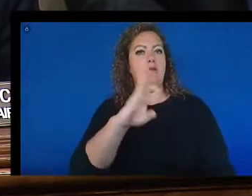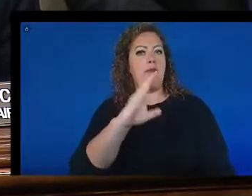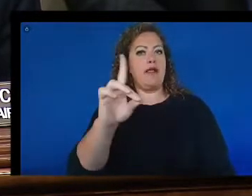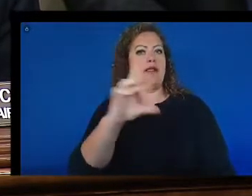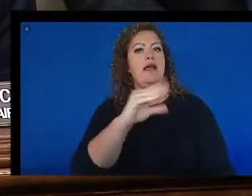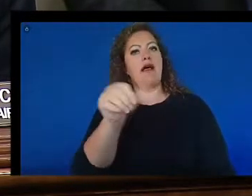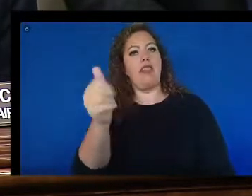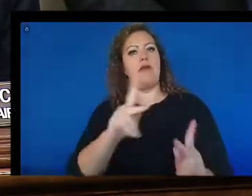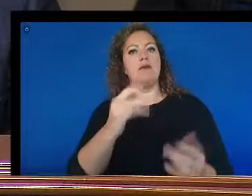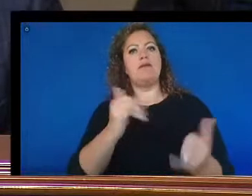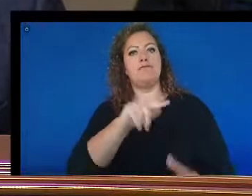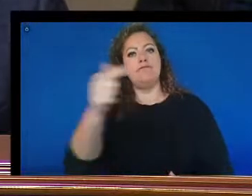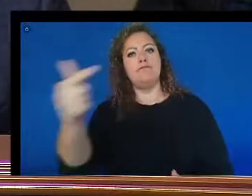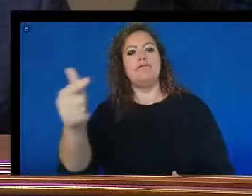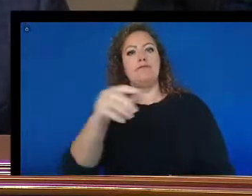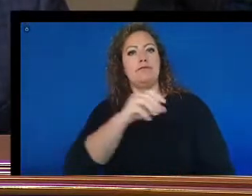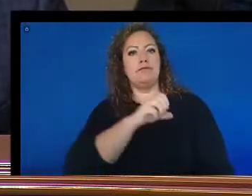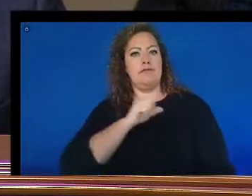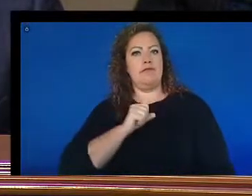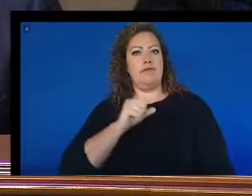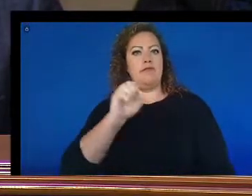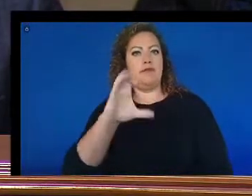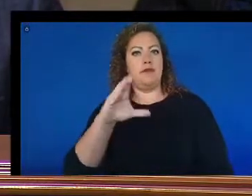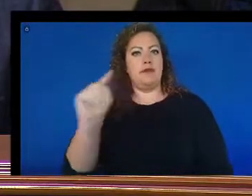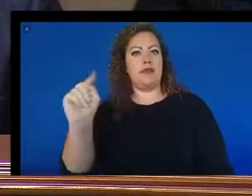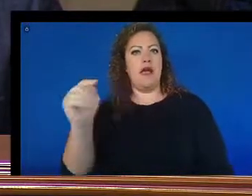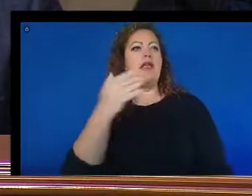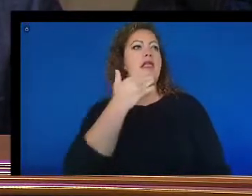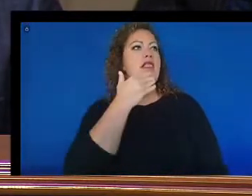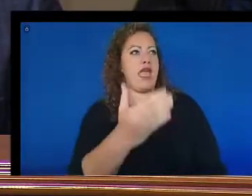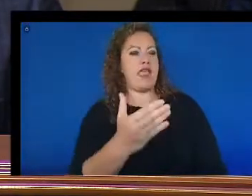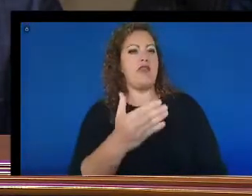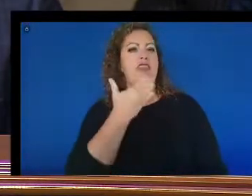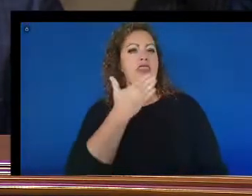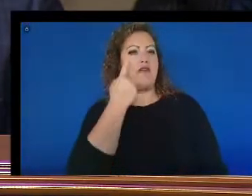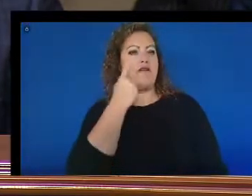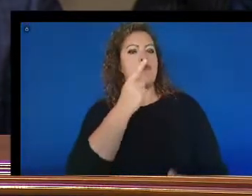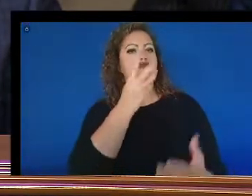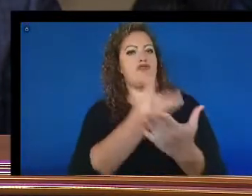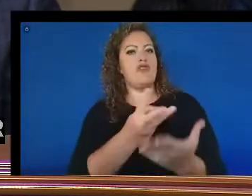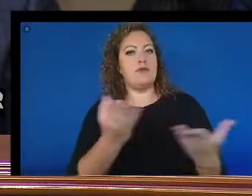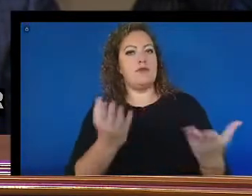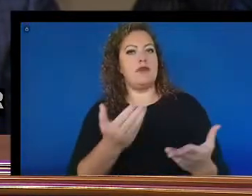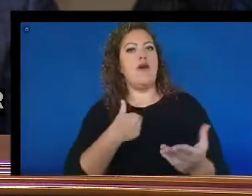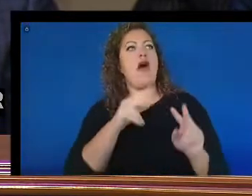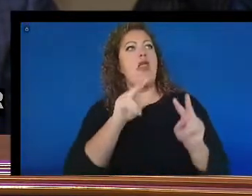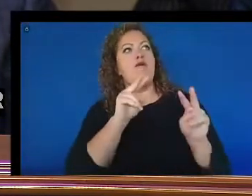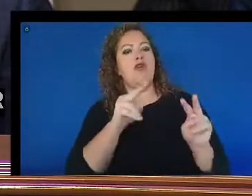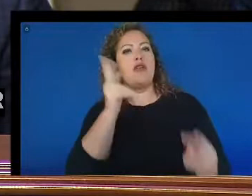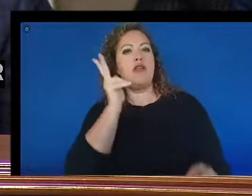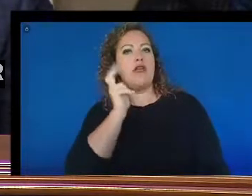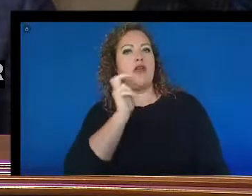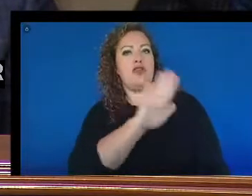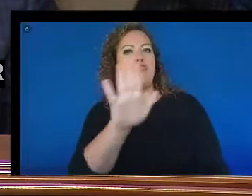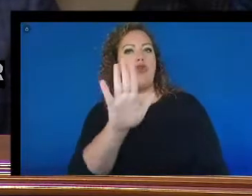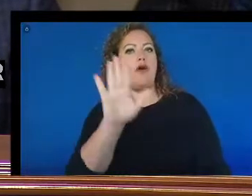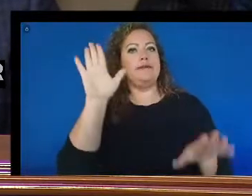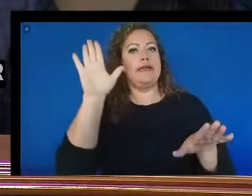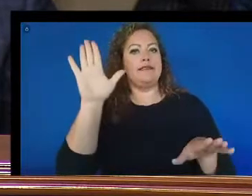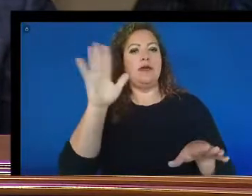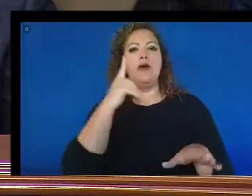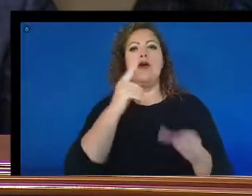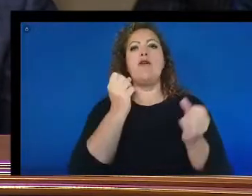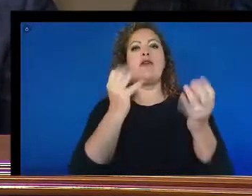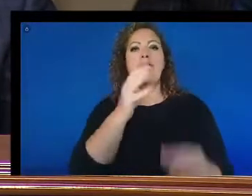Scott. Thank you, Mr. Chairman. Thank you to the witnesses for being here today. Without any question, we look forward to hearing your testimony. For many of our nation's seniors